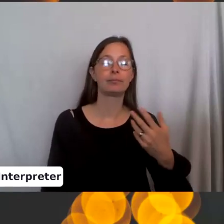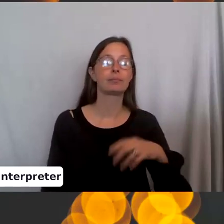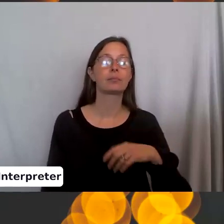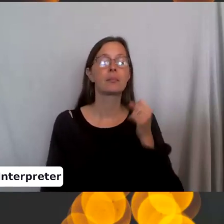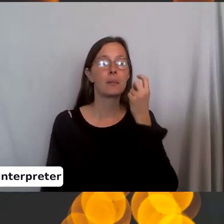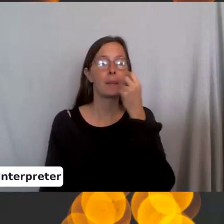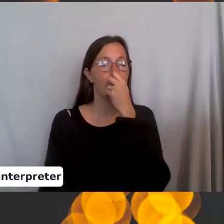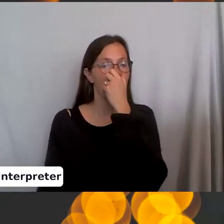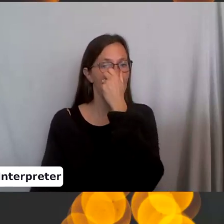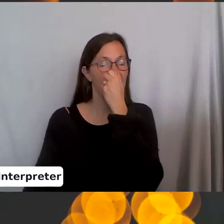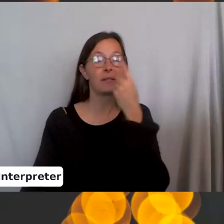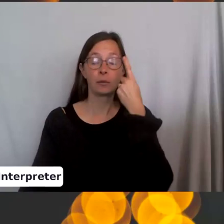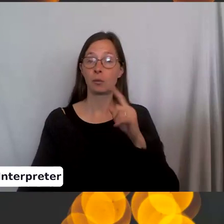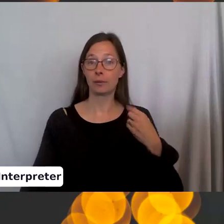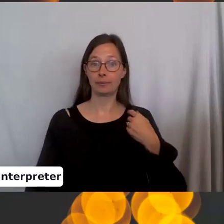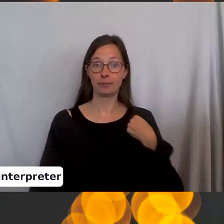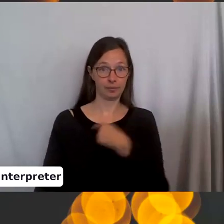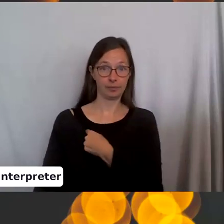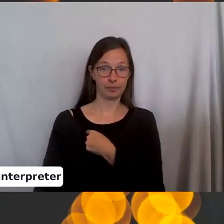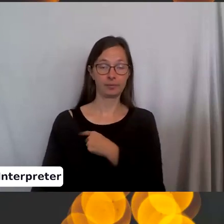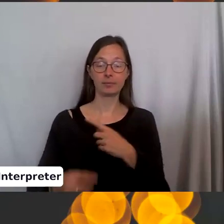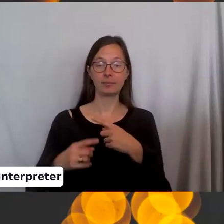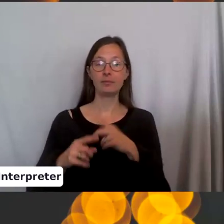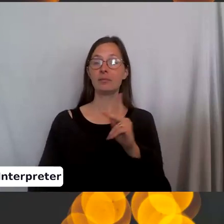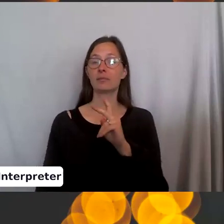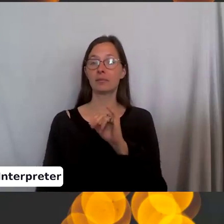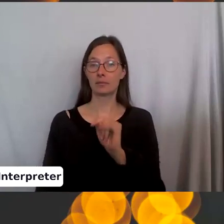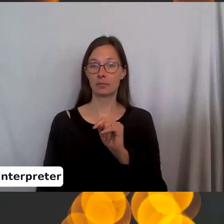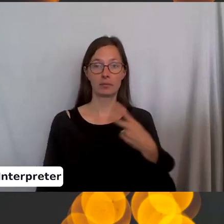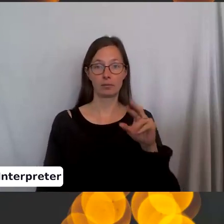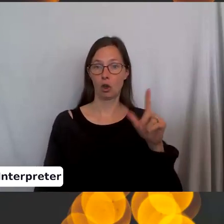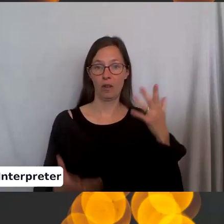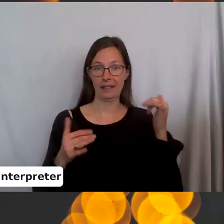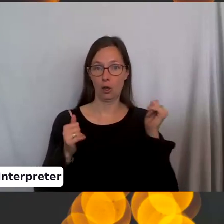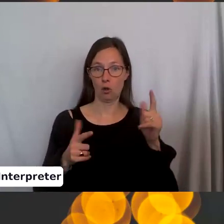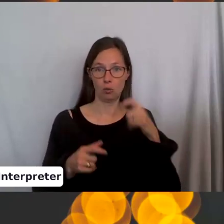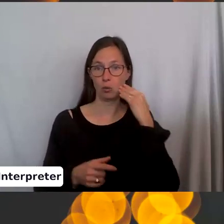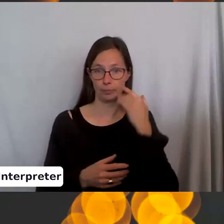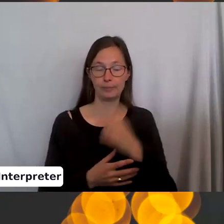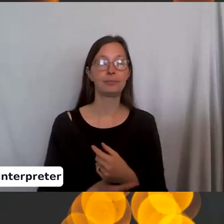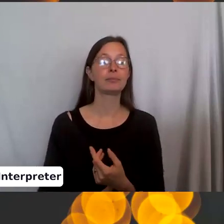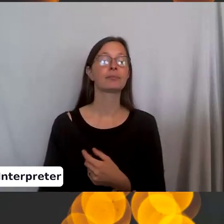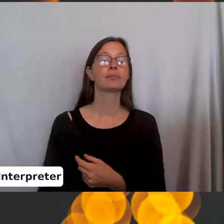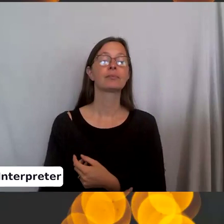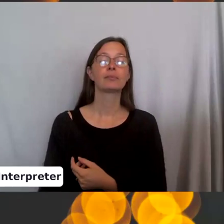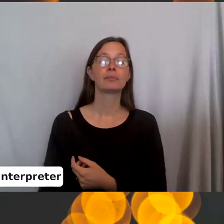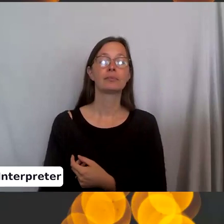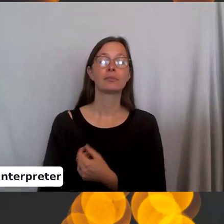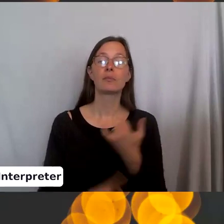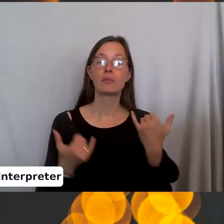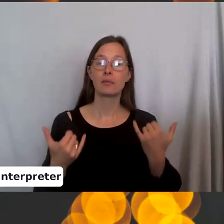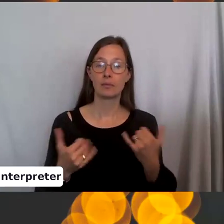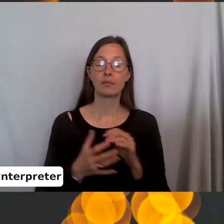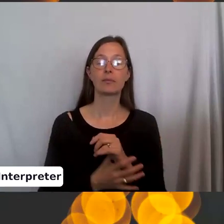uh, for our intents and purposes, knitting and purling is all you need to know. So you're, you're going to now,